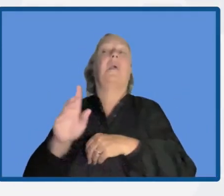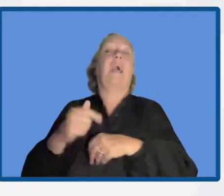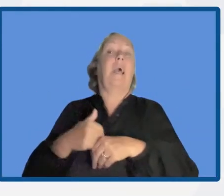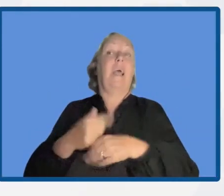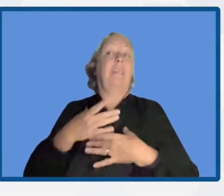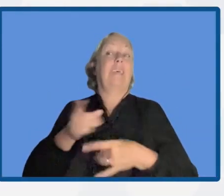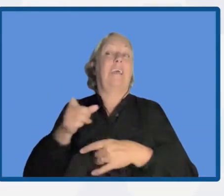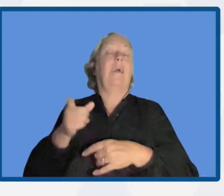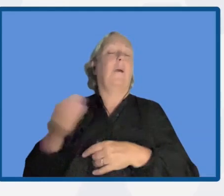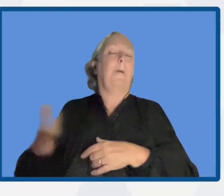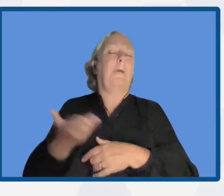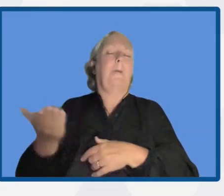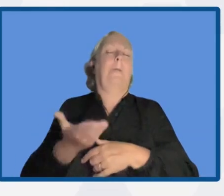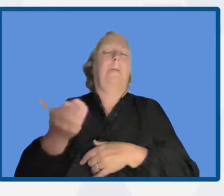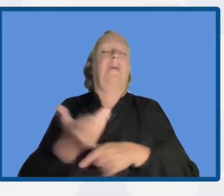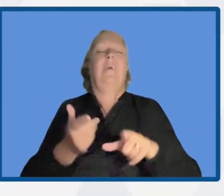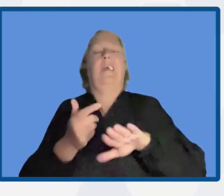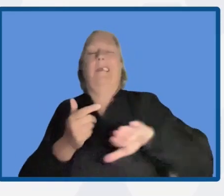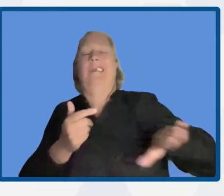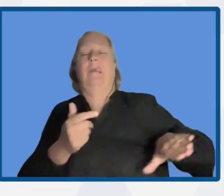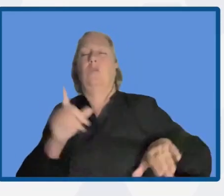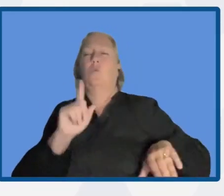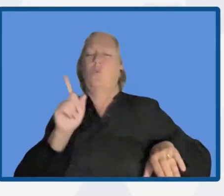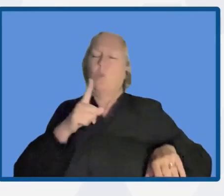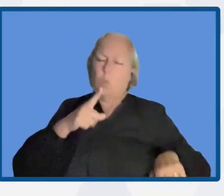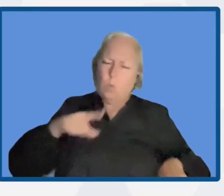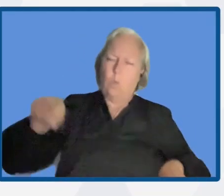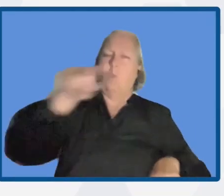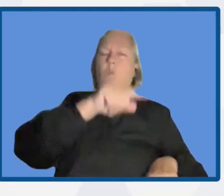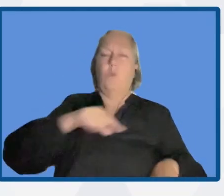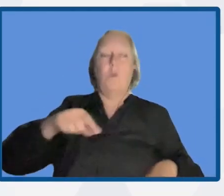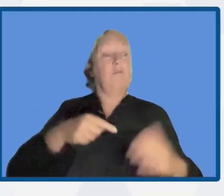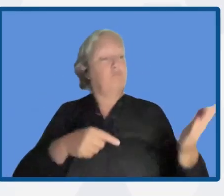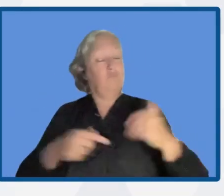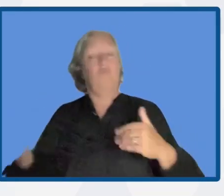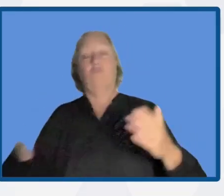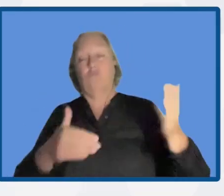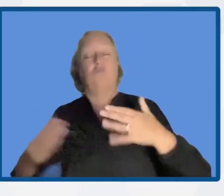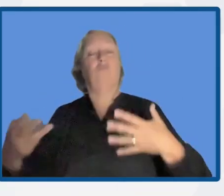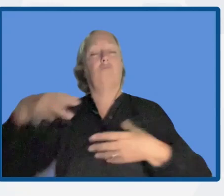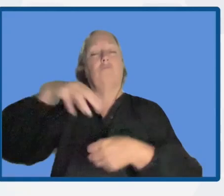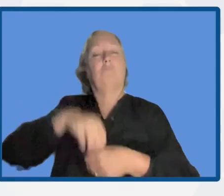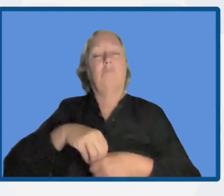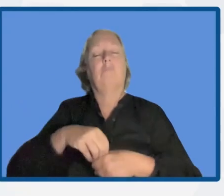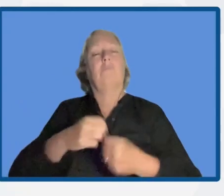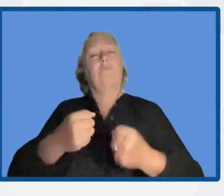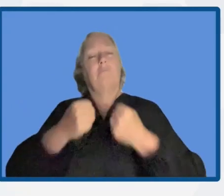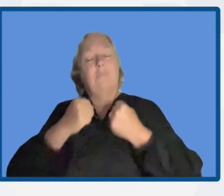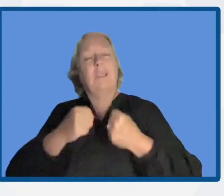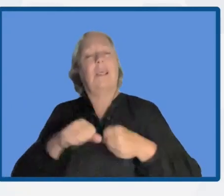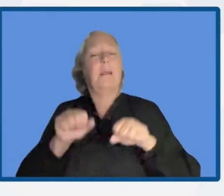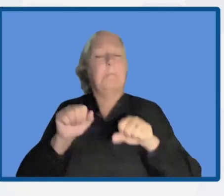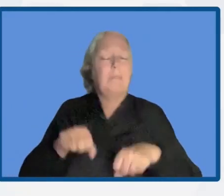invite everyone so that they can contribute to strengthen capacities and resilience